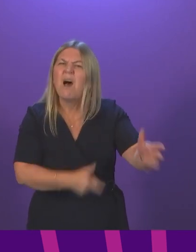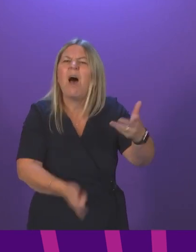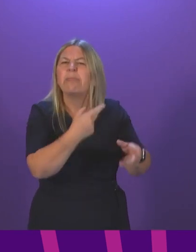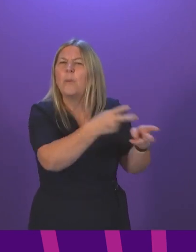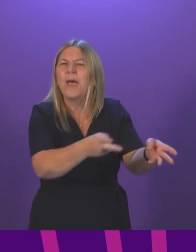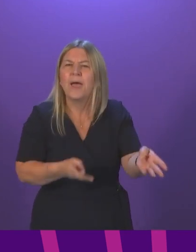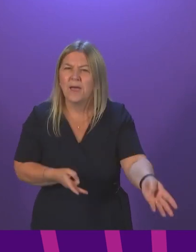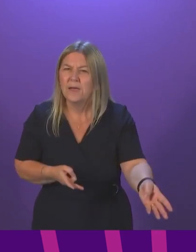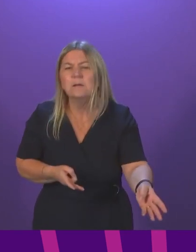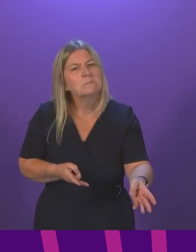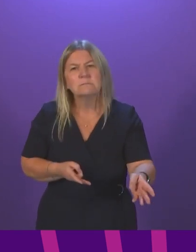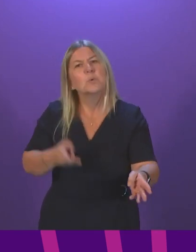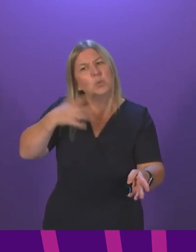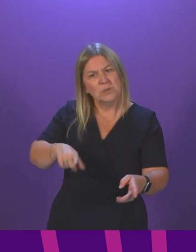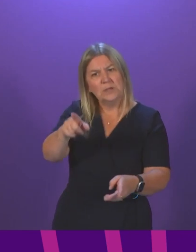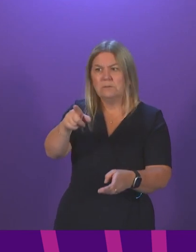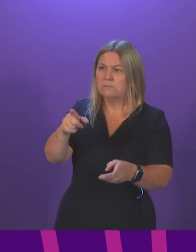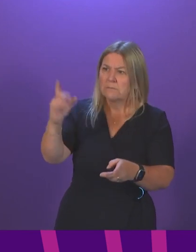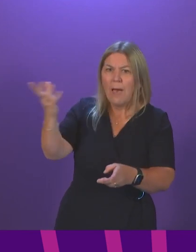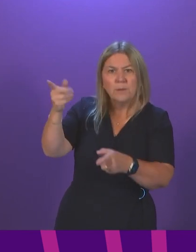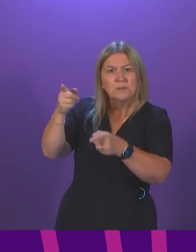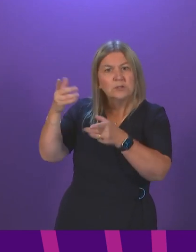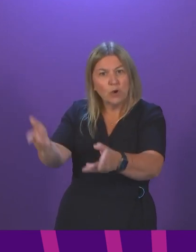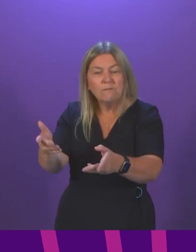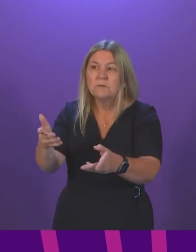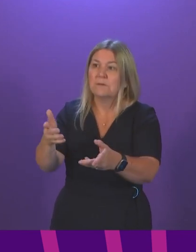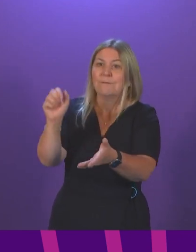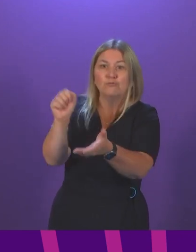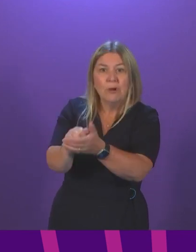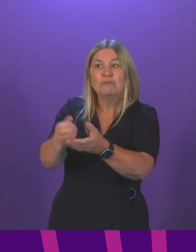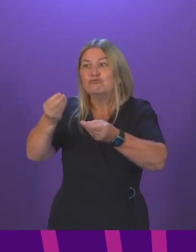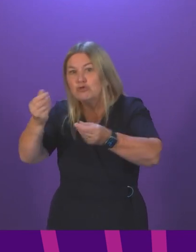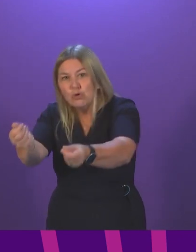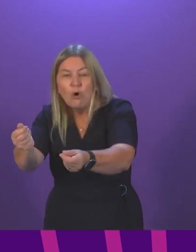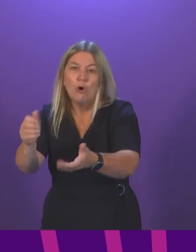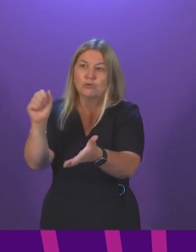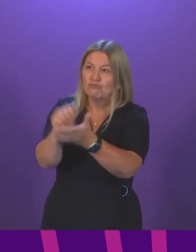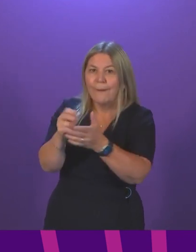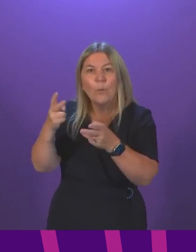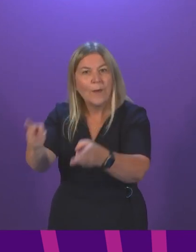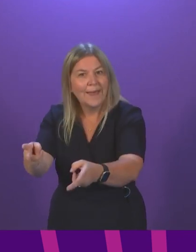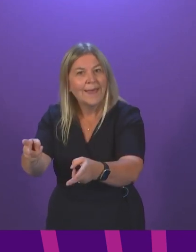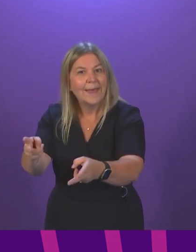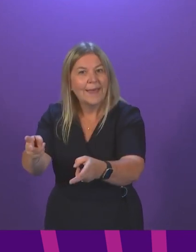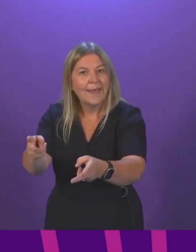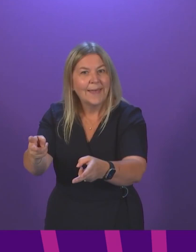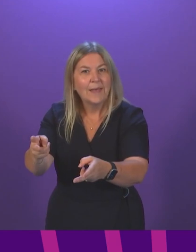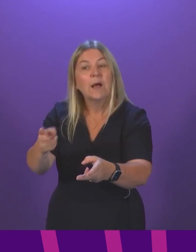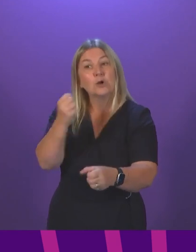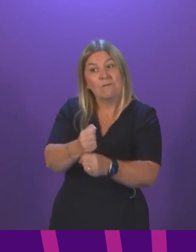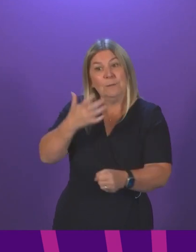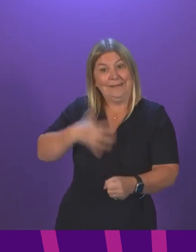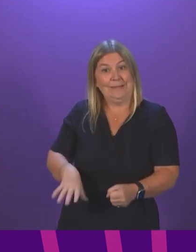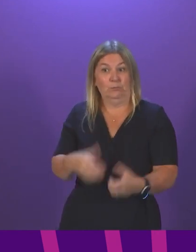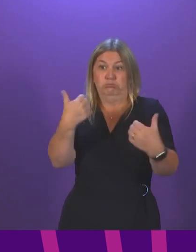they need to reach every patient while they still breathing. The Health Secretary should be providing solutions. Instead Hamza Youssef is the problem.